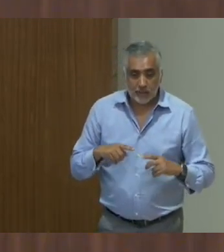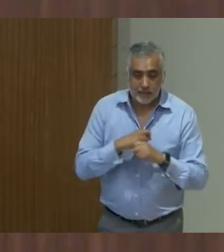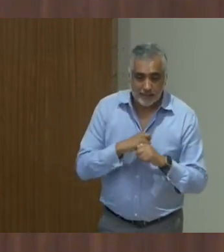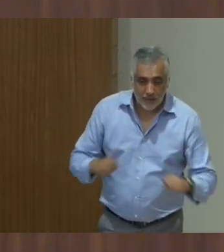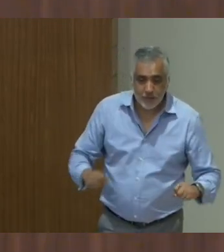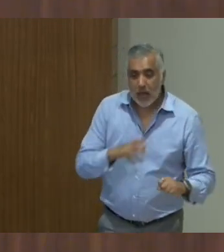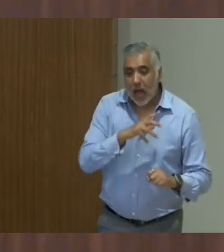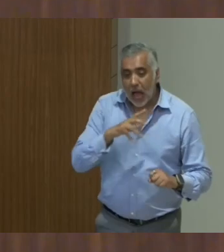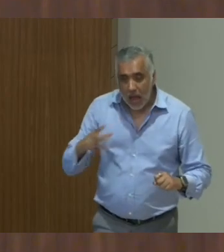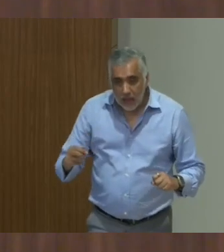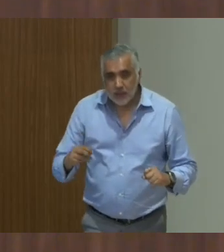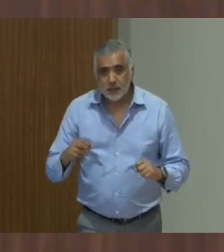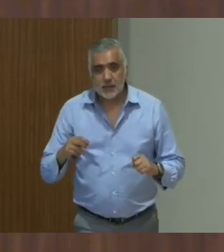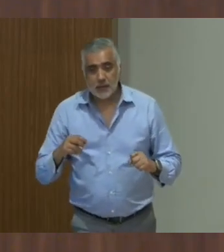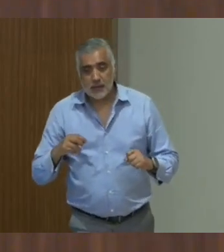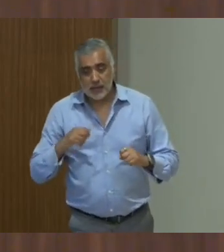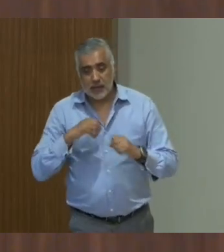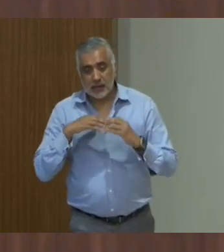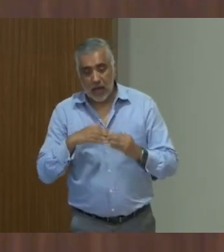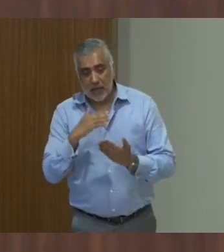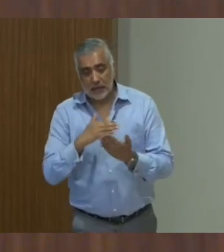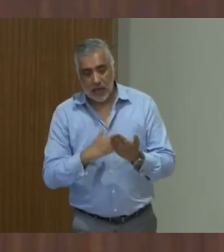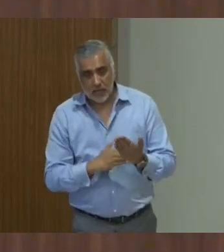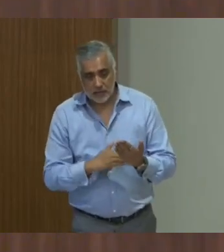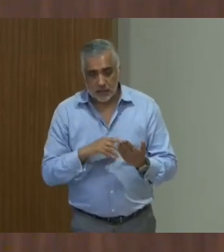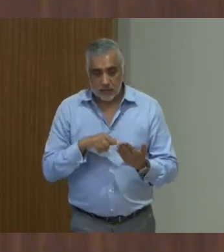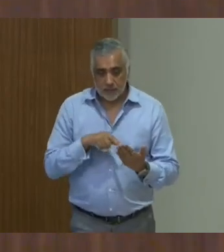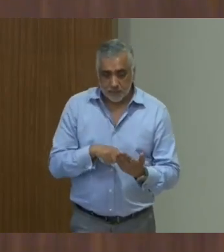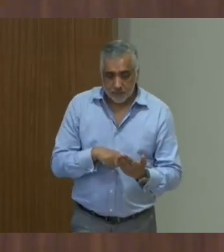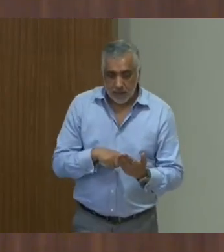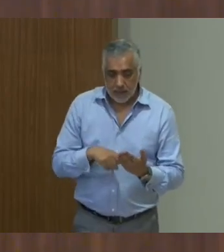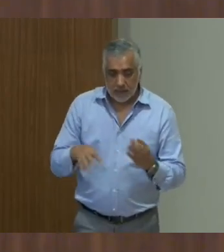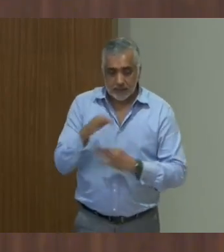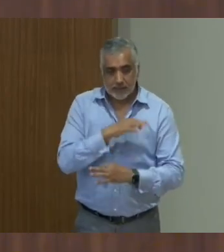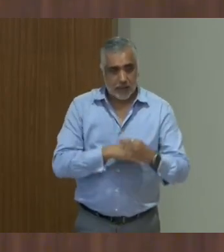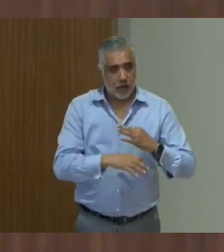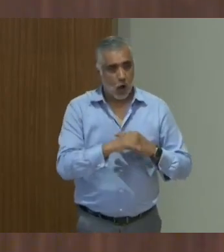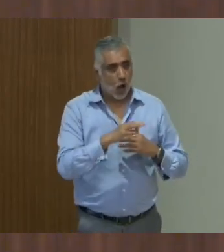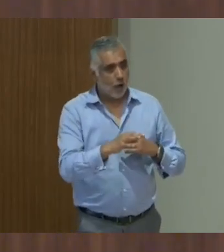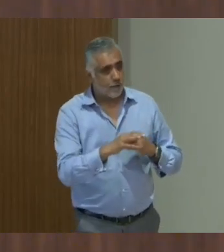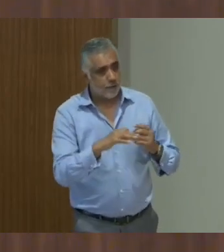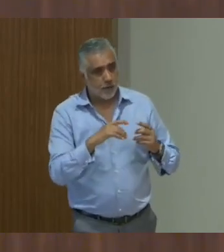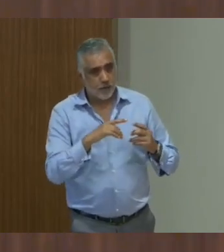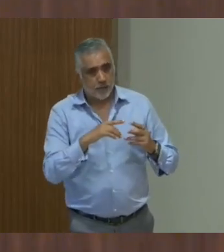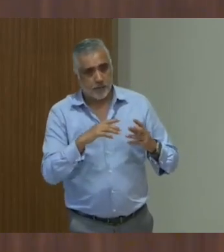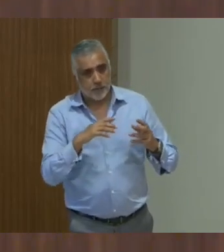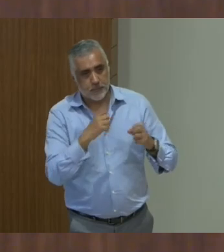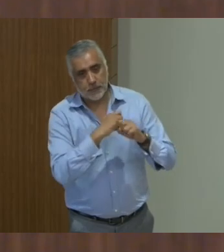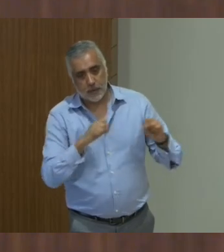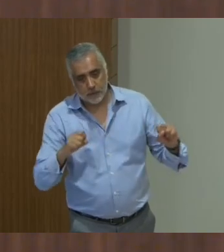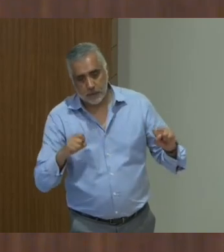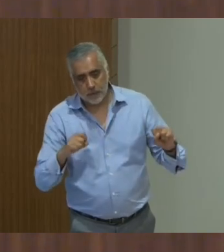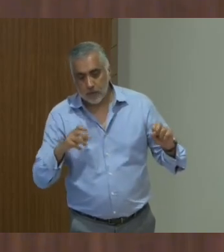and well-being guidelines rather than just being safety guidelines. The cooperative and collaborative process